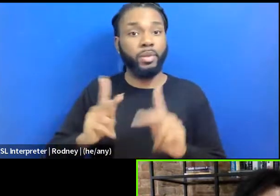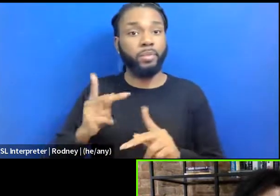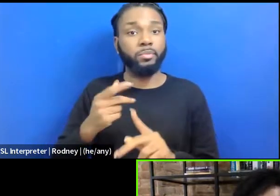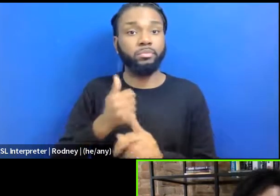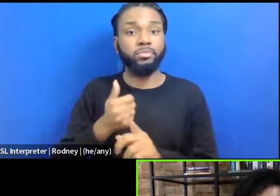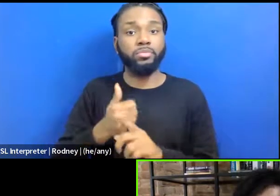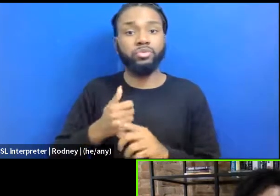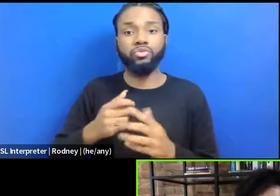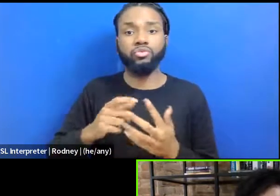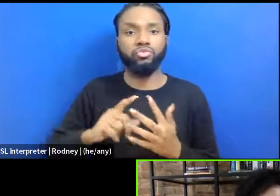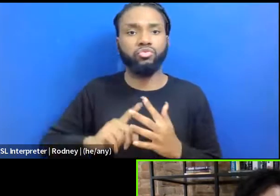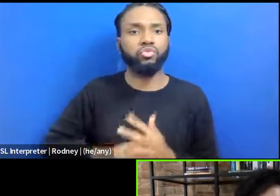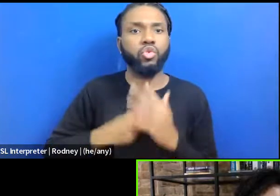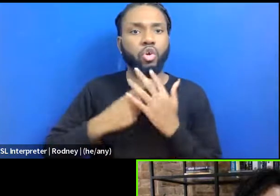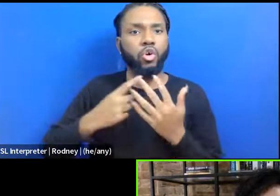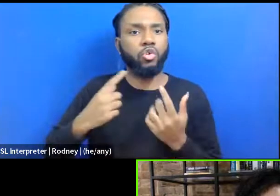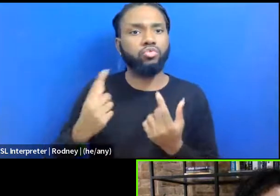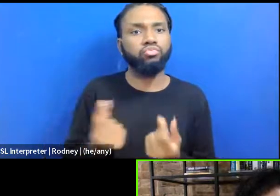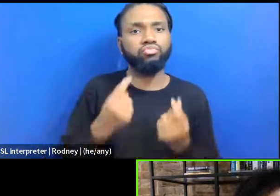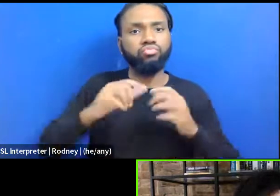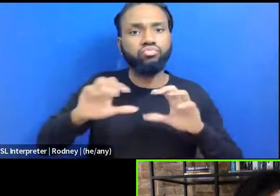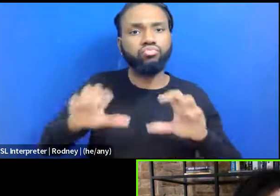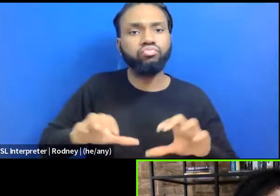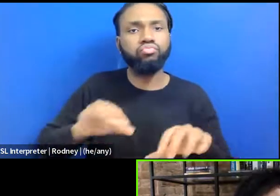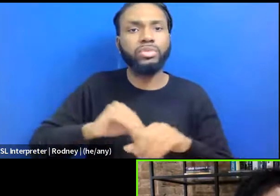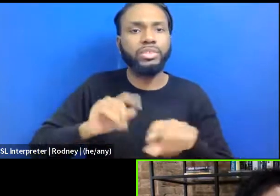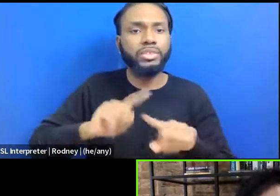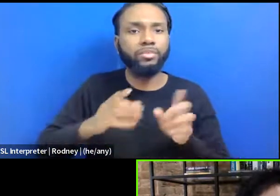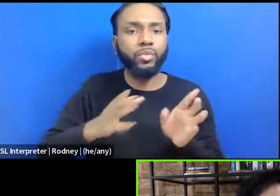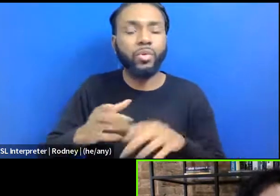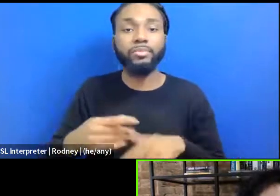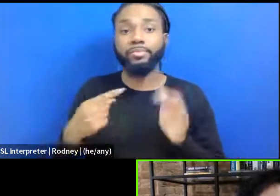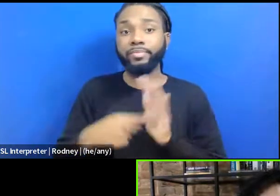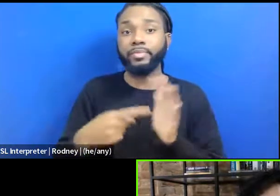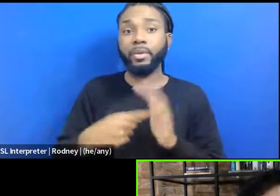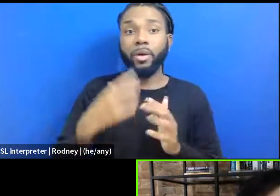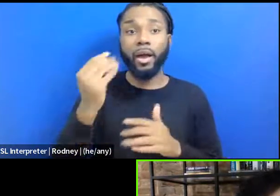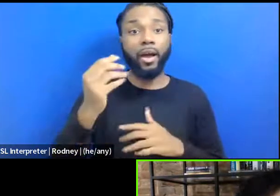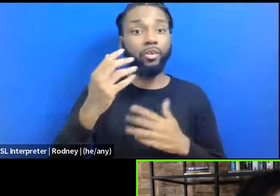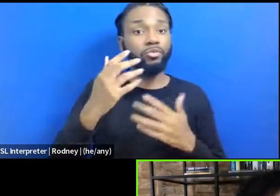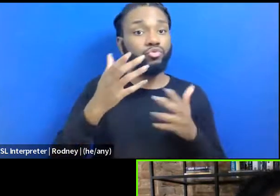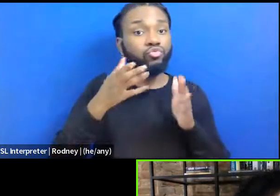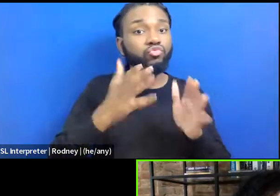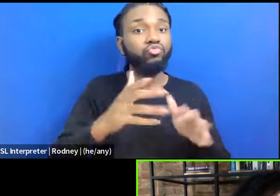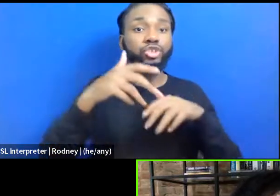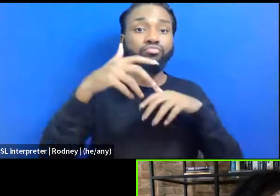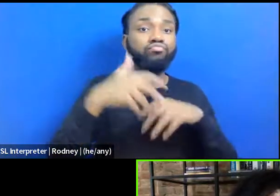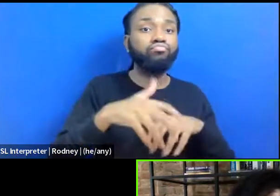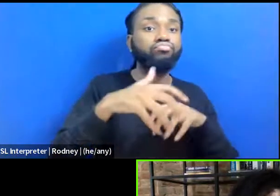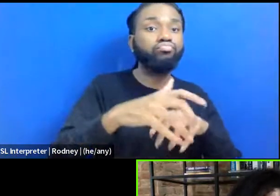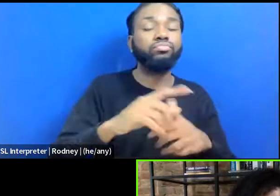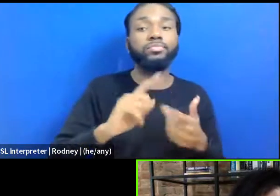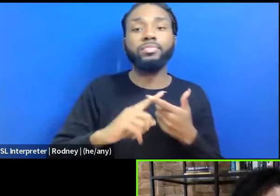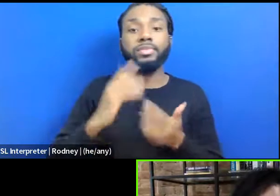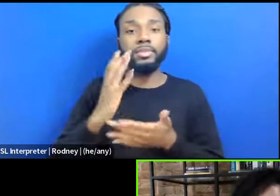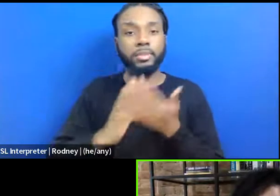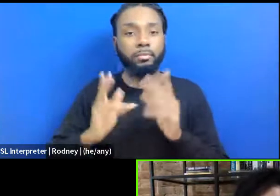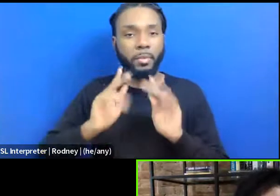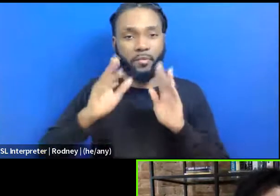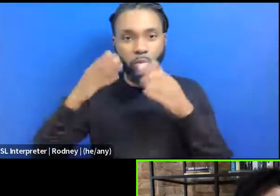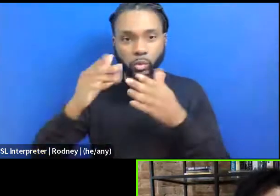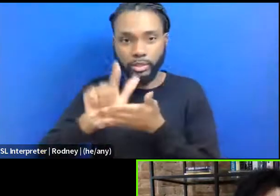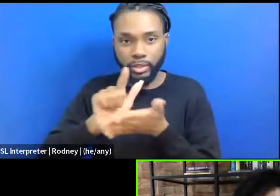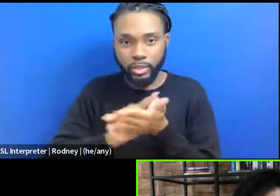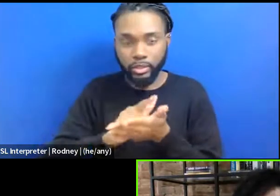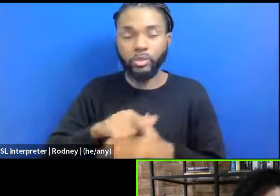action in a number of ways, of course, we have people in the streets, we have people who are focusing on the legal side, but we